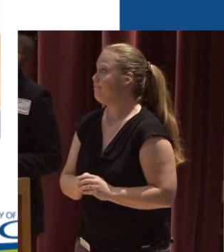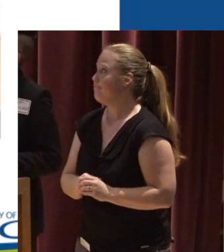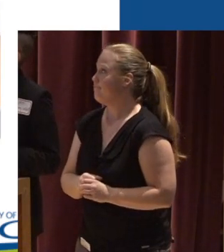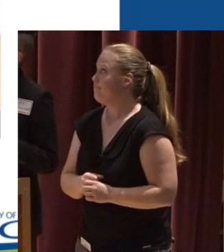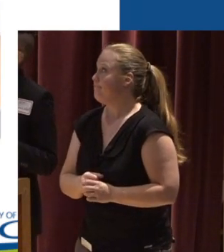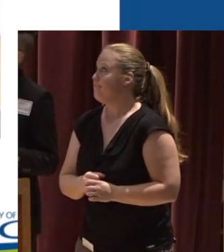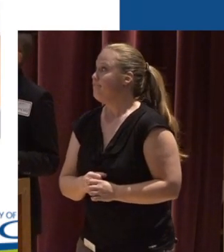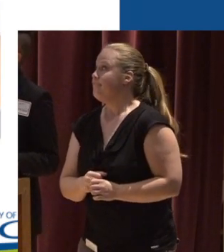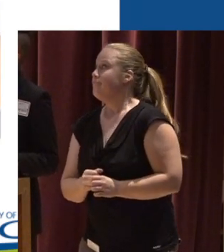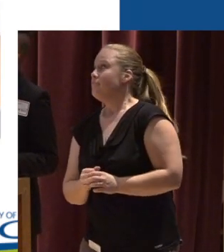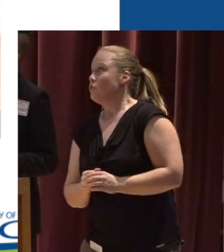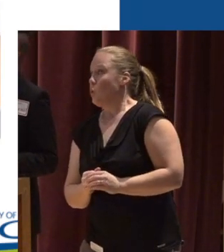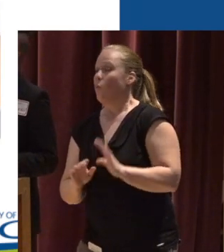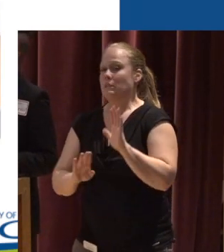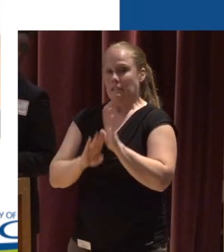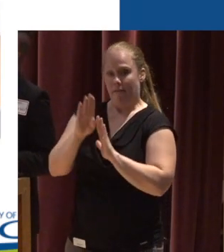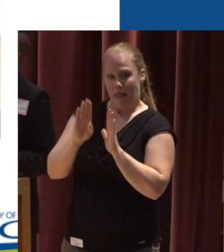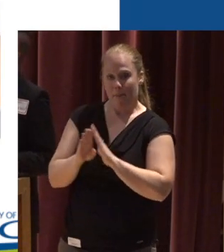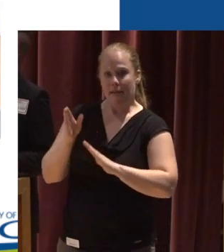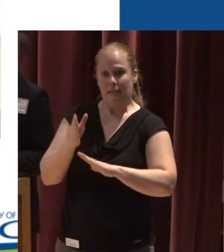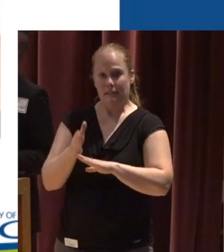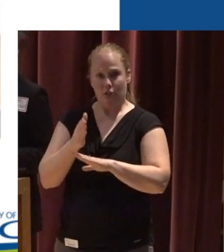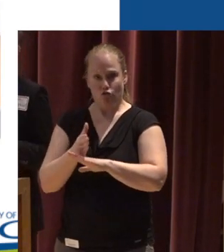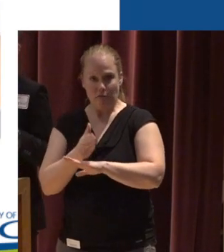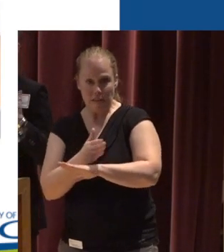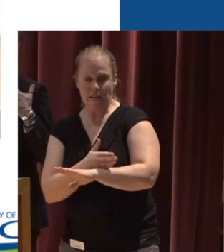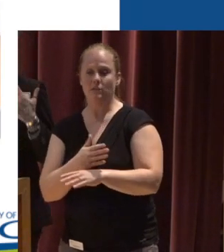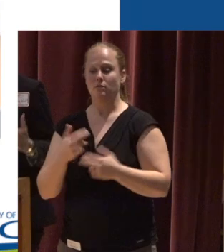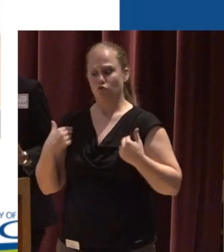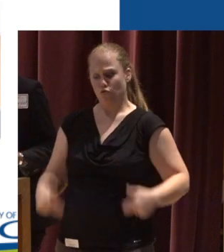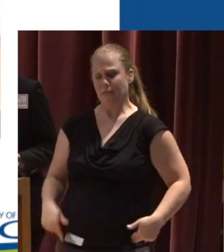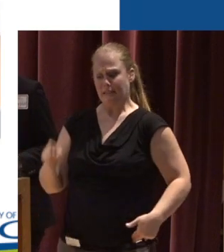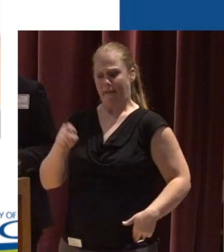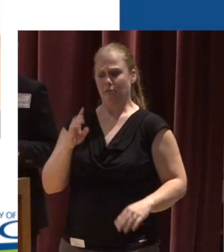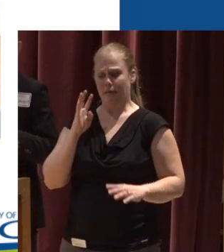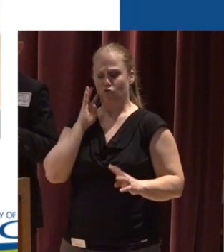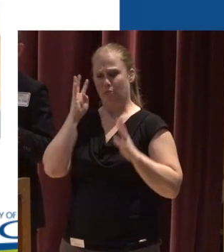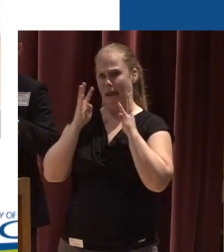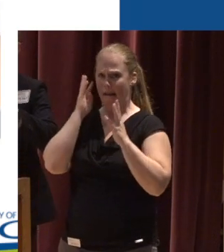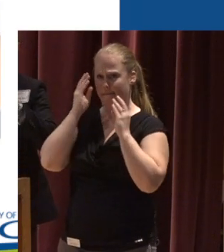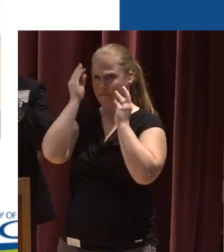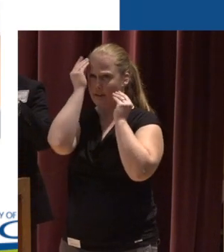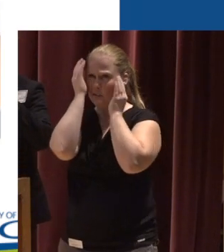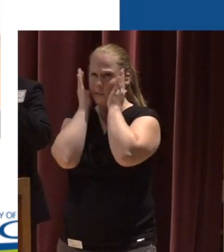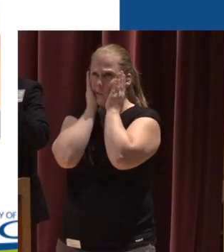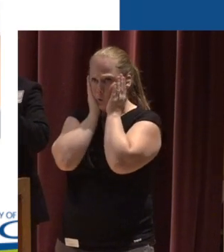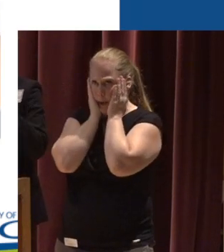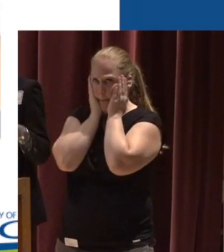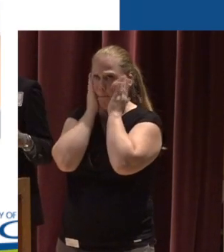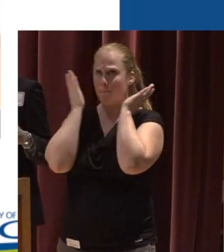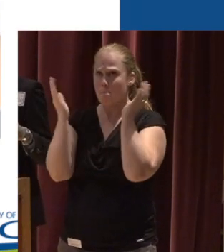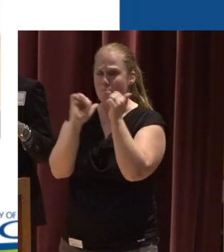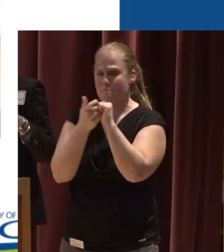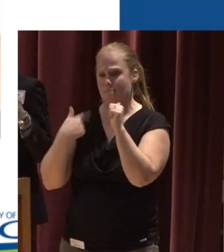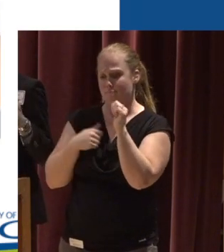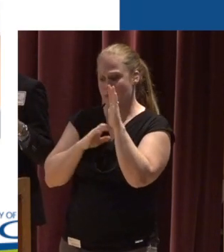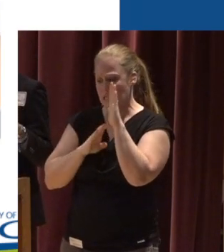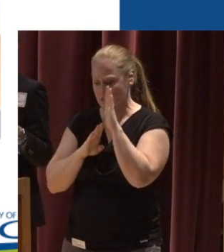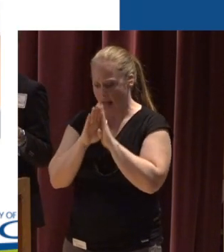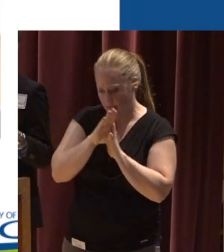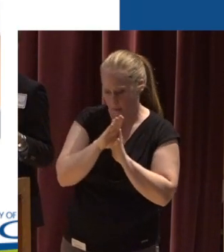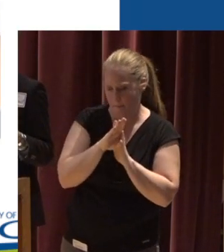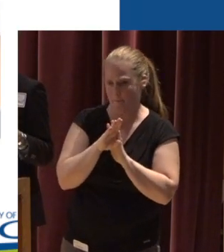So as development increases in impervious area Humans have to be creative We have to think Okay, how do we develop And then